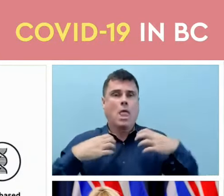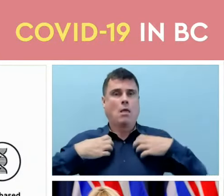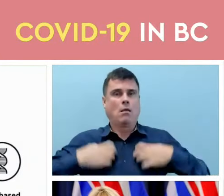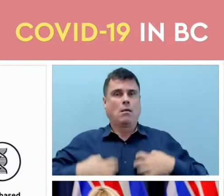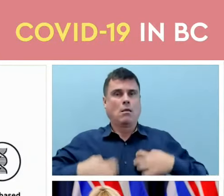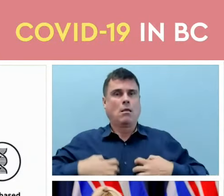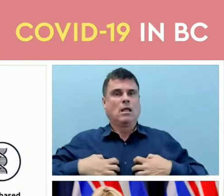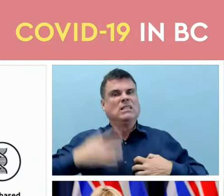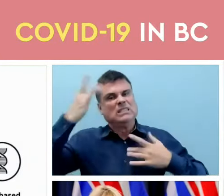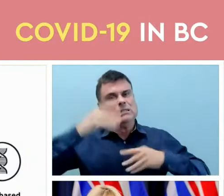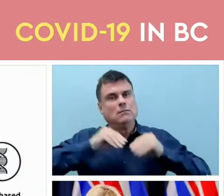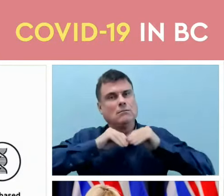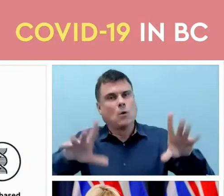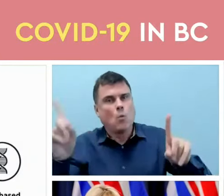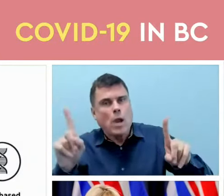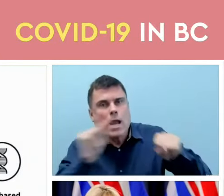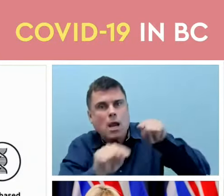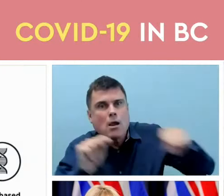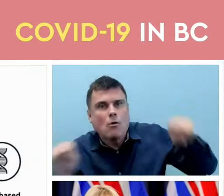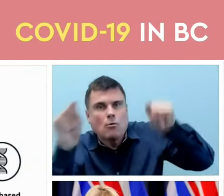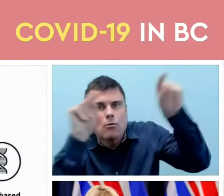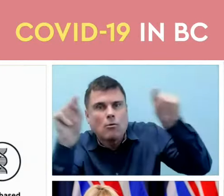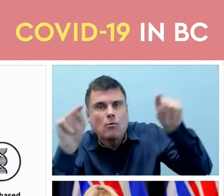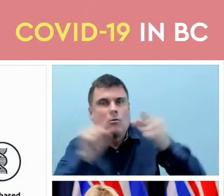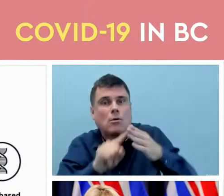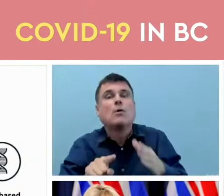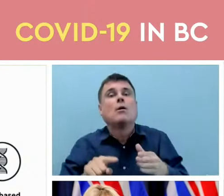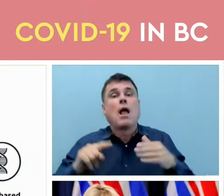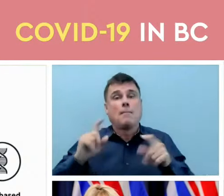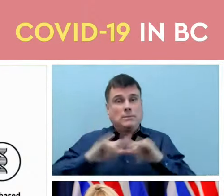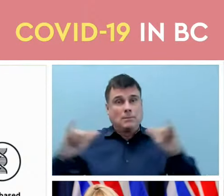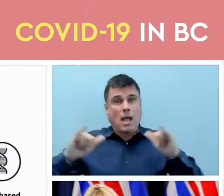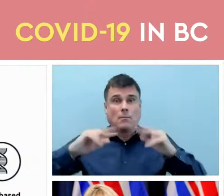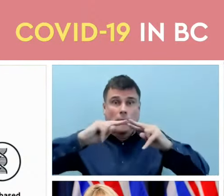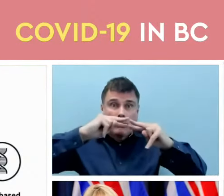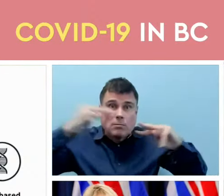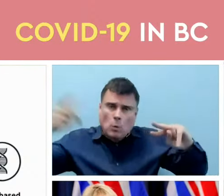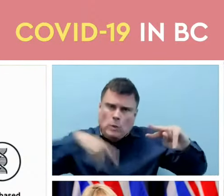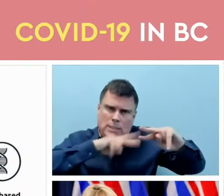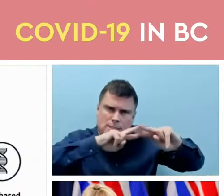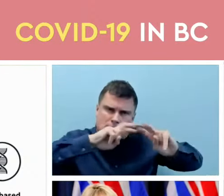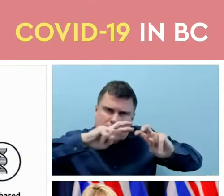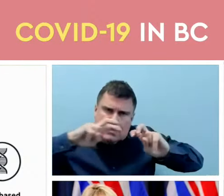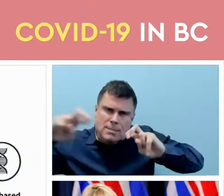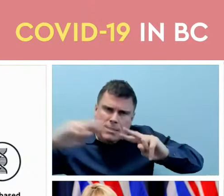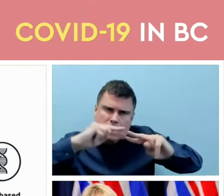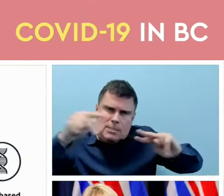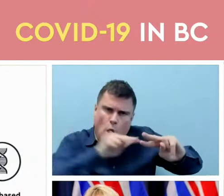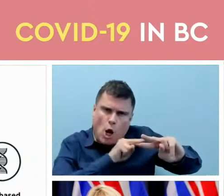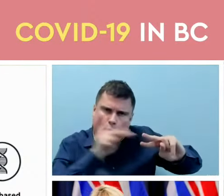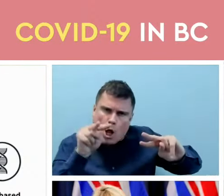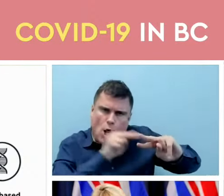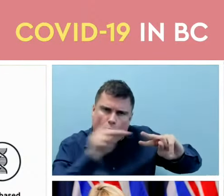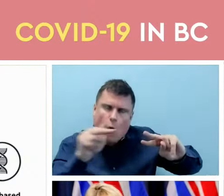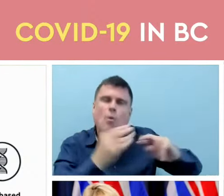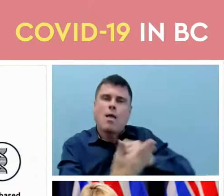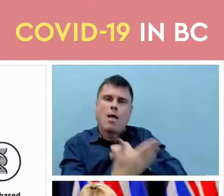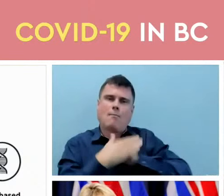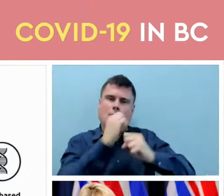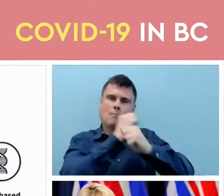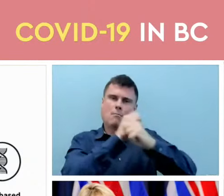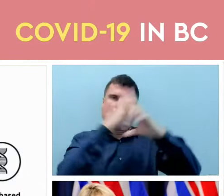And we'll be continuing with our whole genome sequencing as we've seen how helpful it is in helping us understand the different